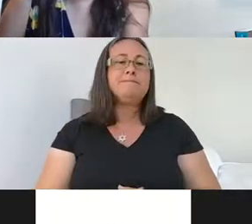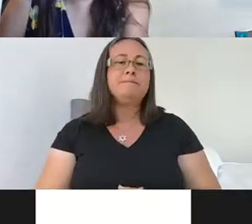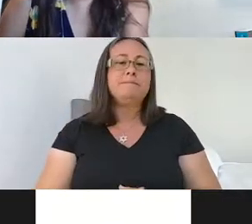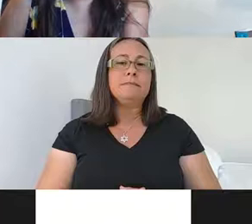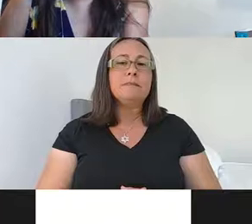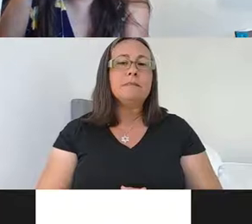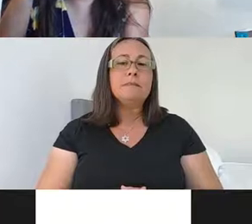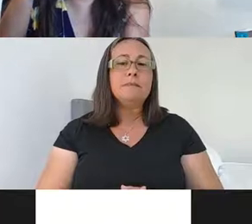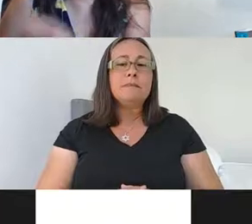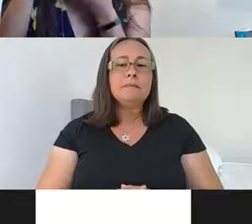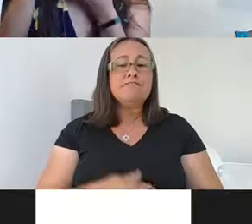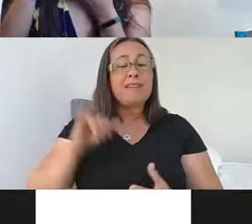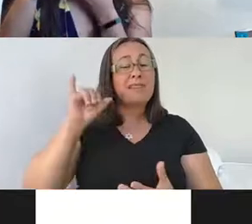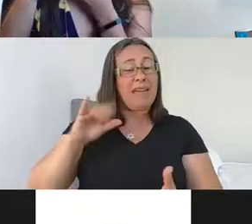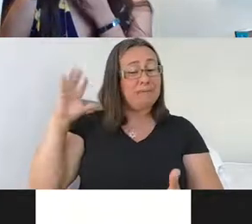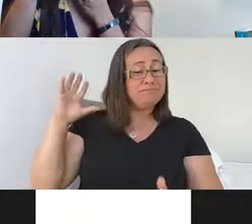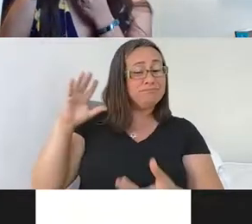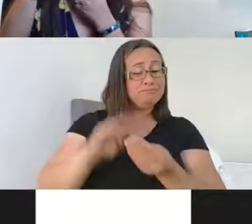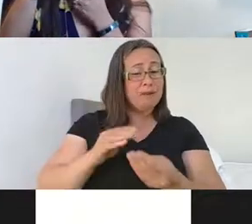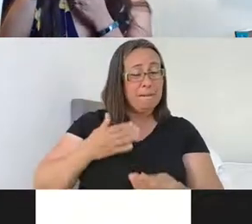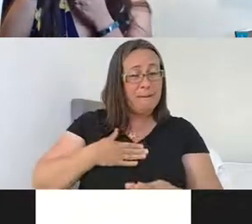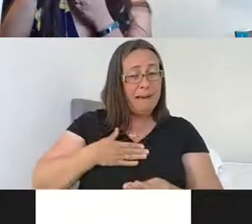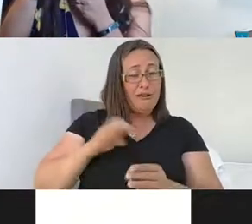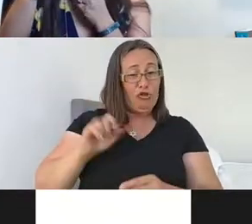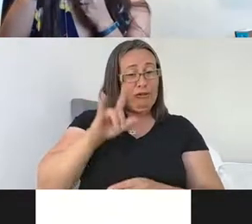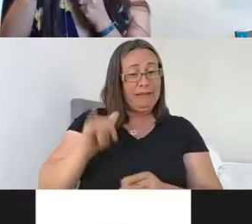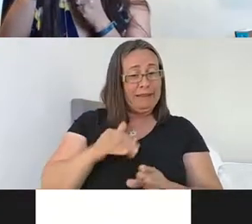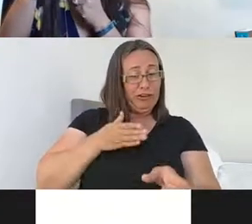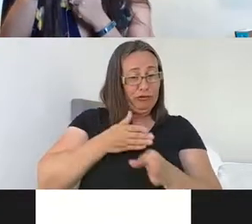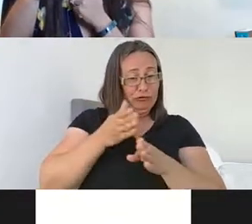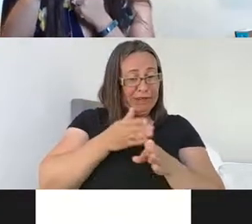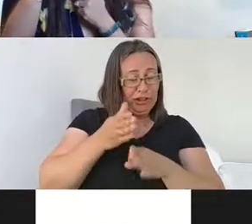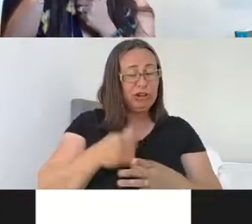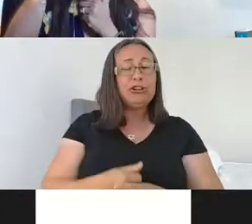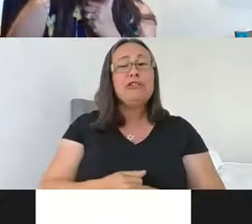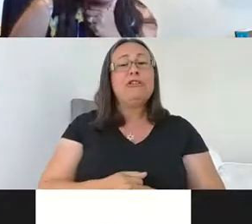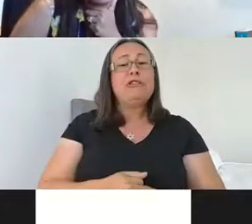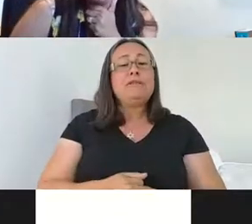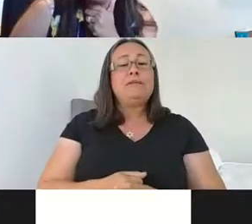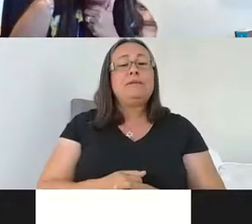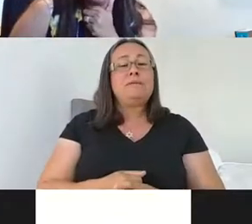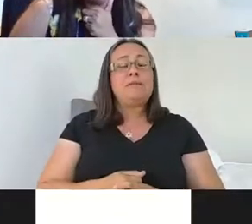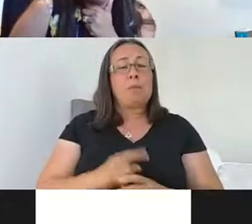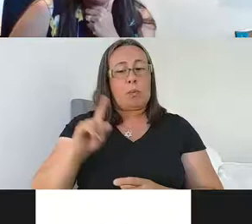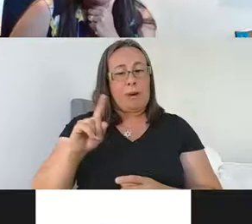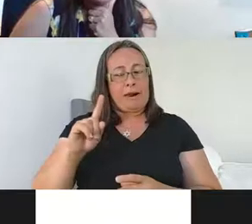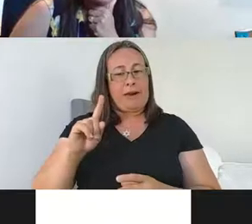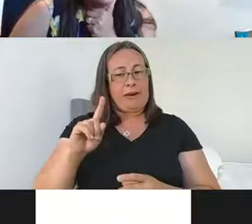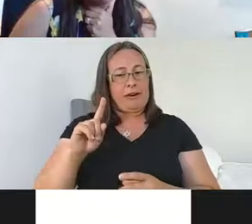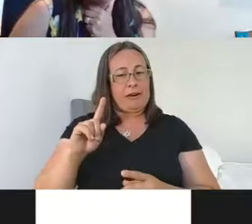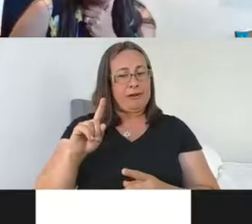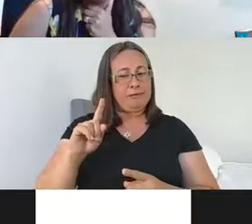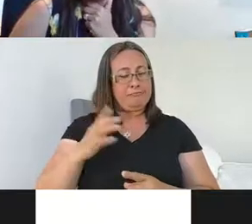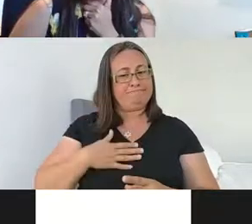So that's sort of my career trajectory, I would say, in terms of how I've gotten to where I am, it's really, I've been very